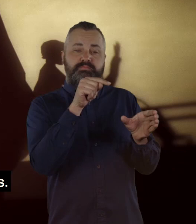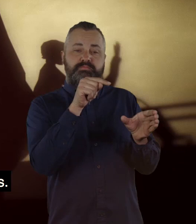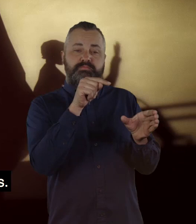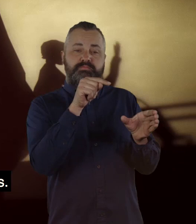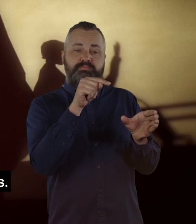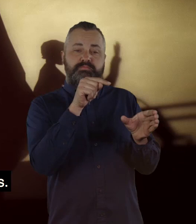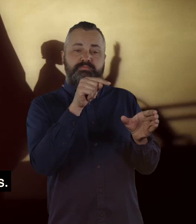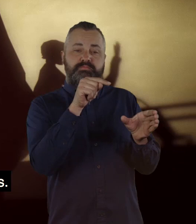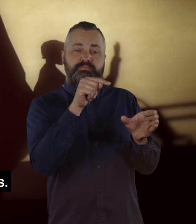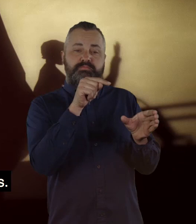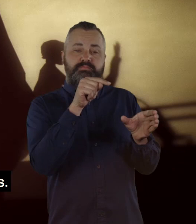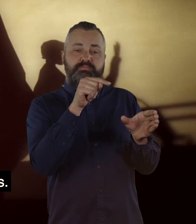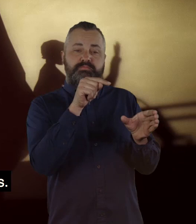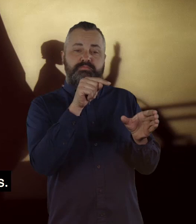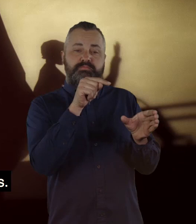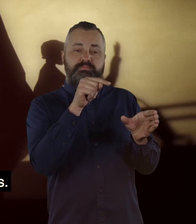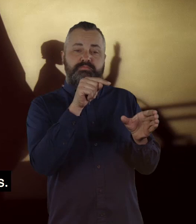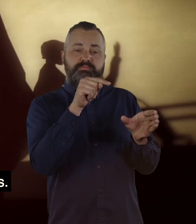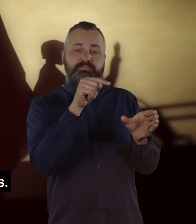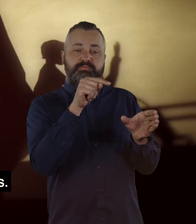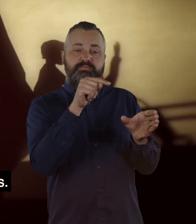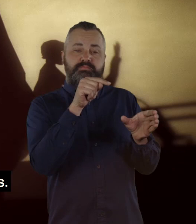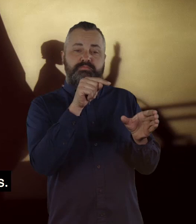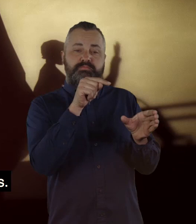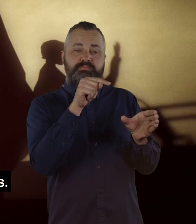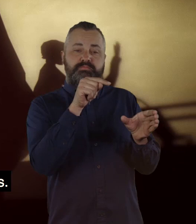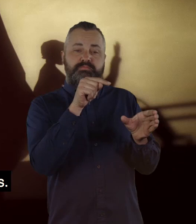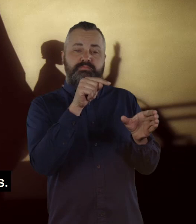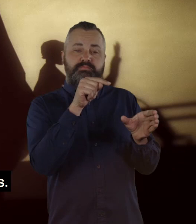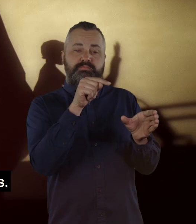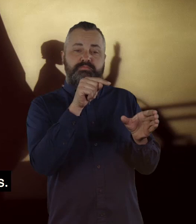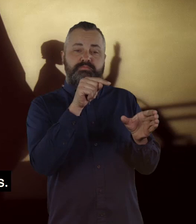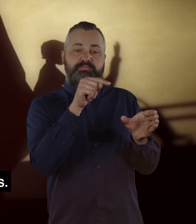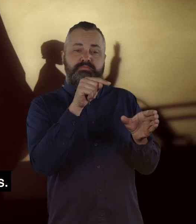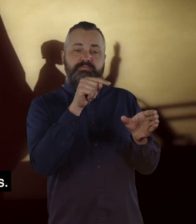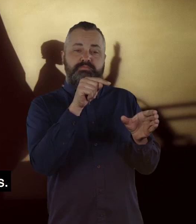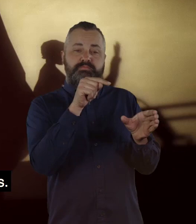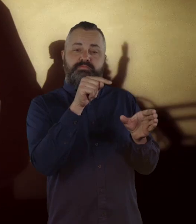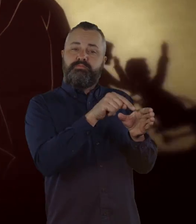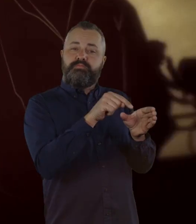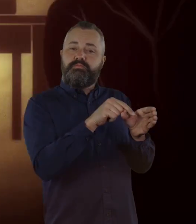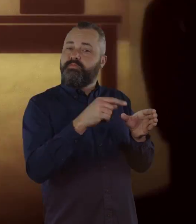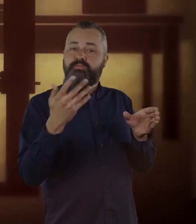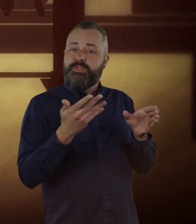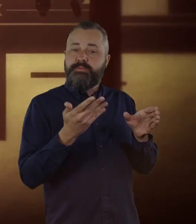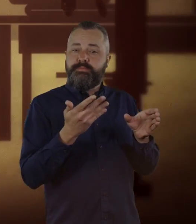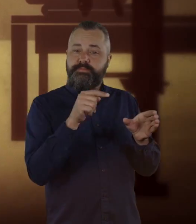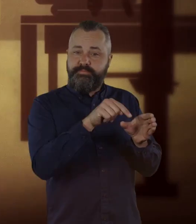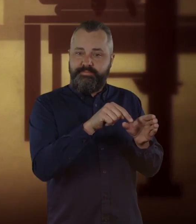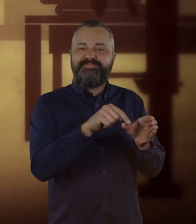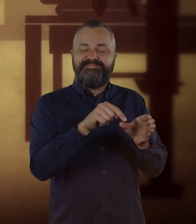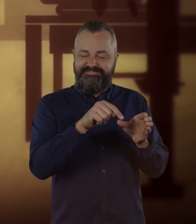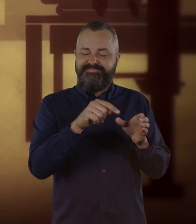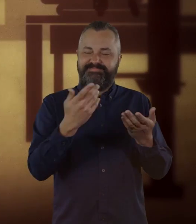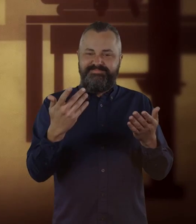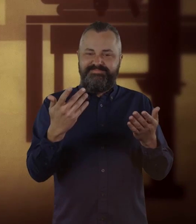To the left is a workshop and to the right, two laughing boys, one pushing the other in a wheelchair. The first is maintenance